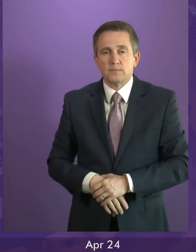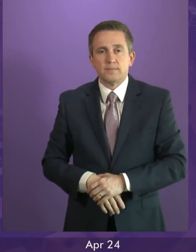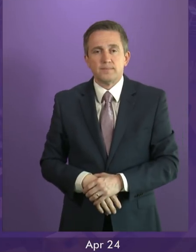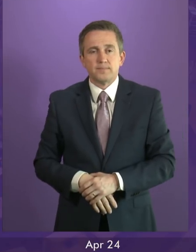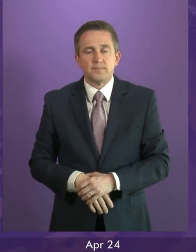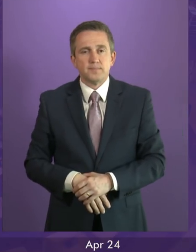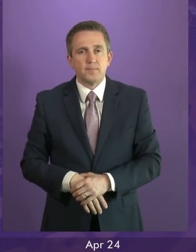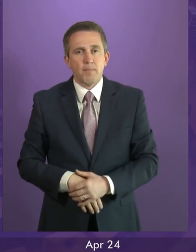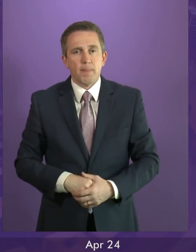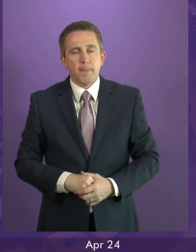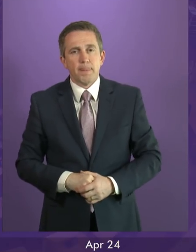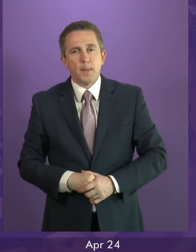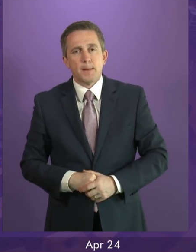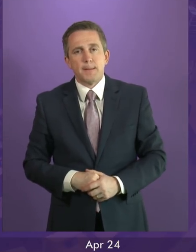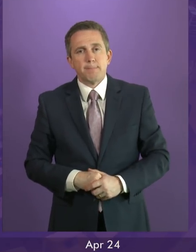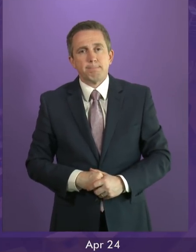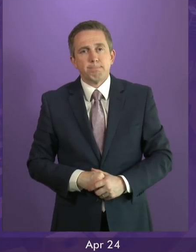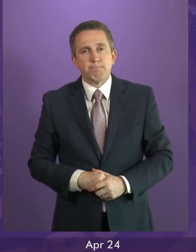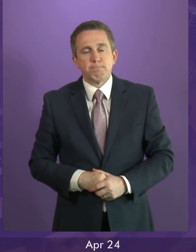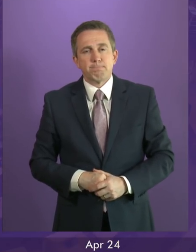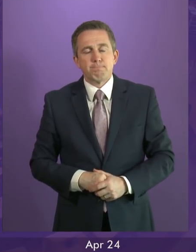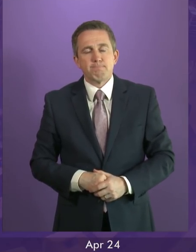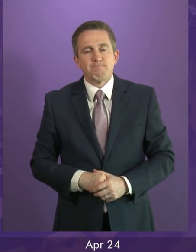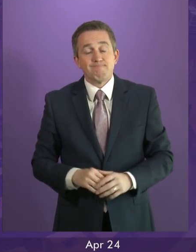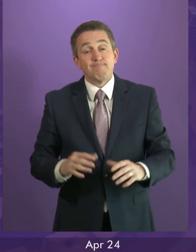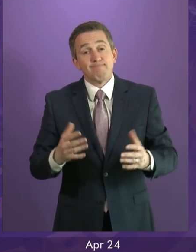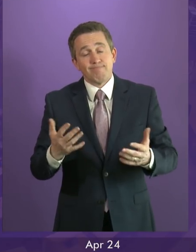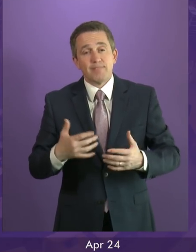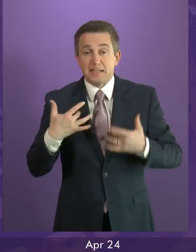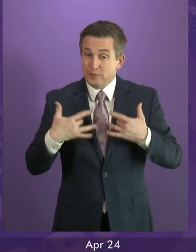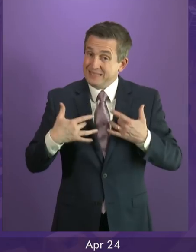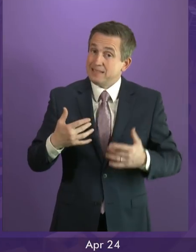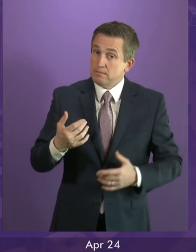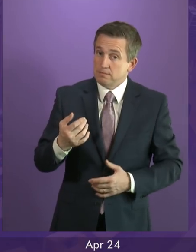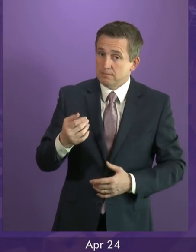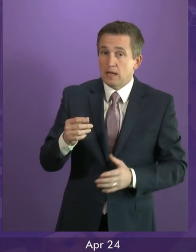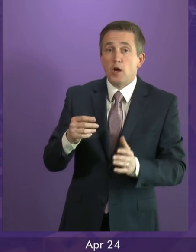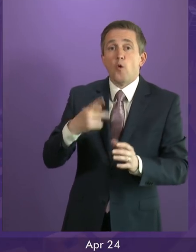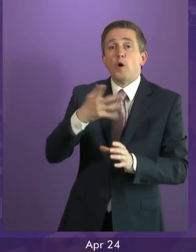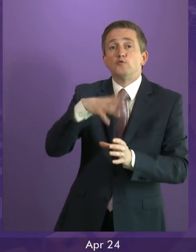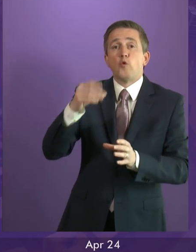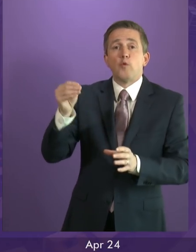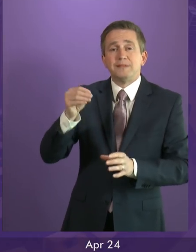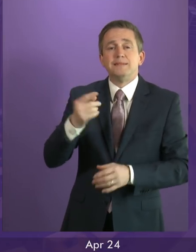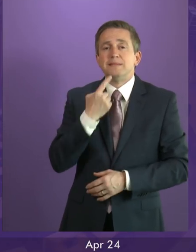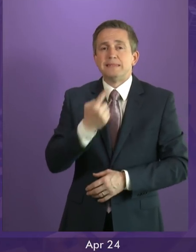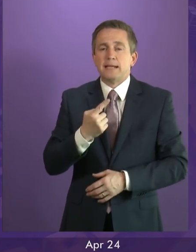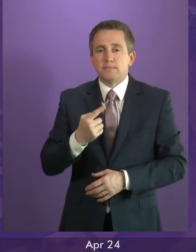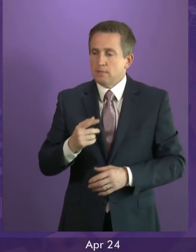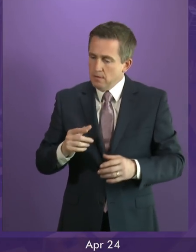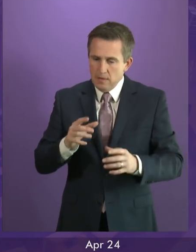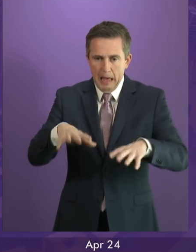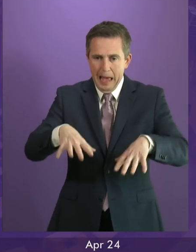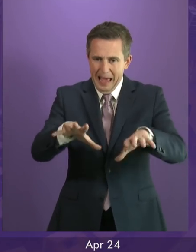Well, I have to say the comment from an unnamed and I'm not surprised they were unnamed Tory that we should all hit the iceberg